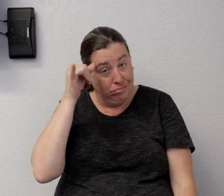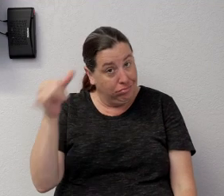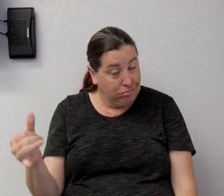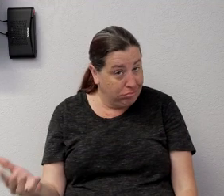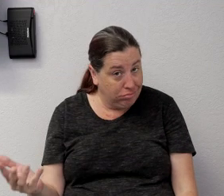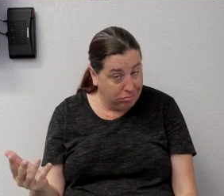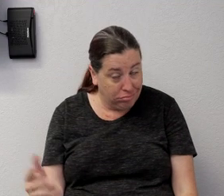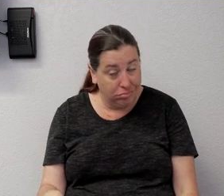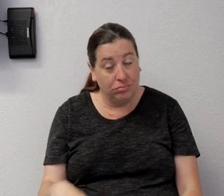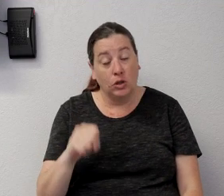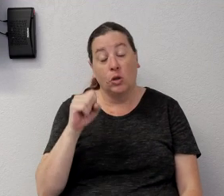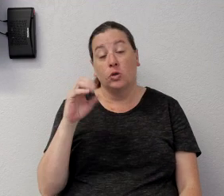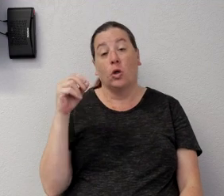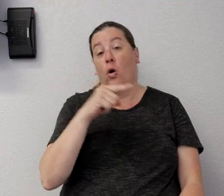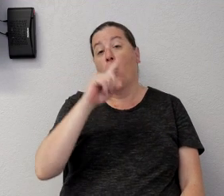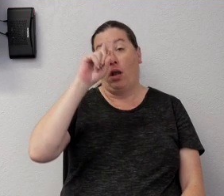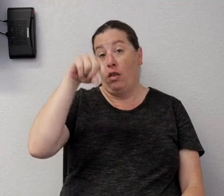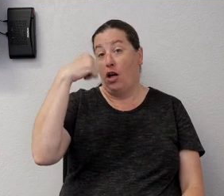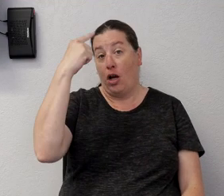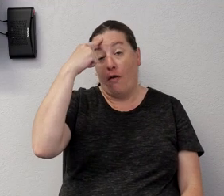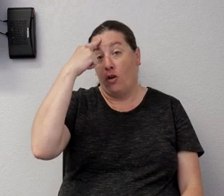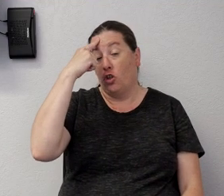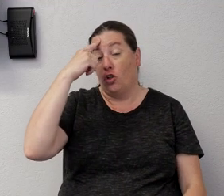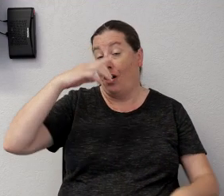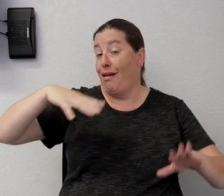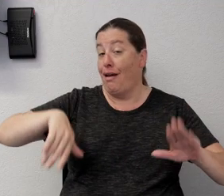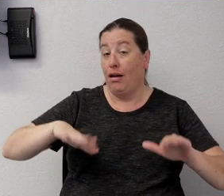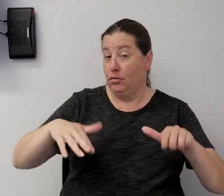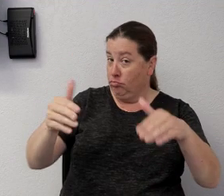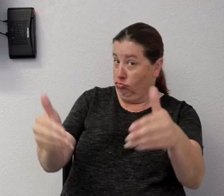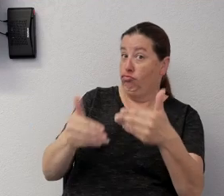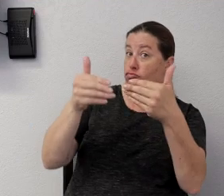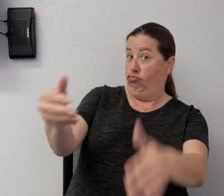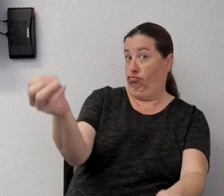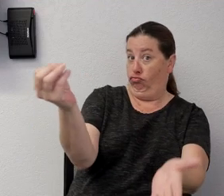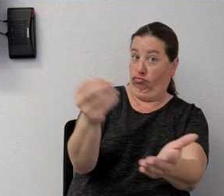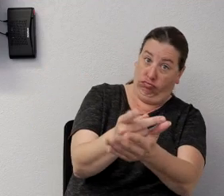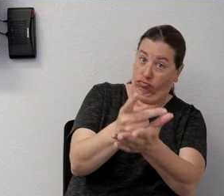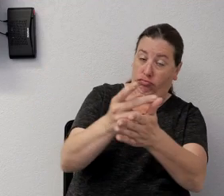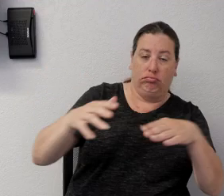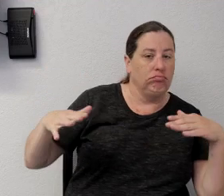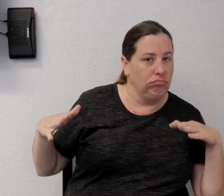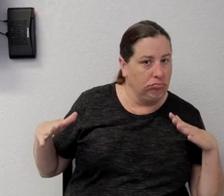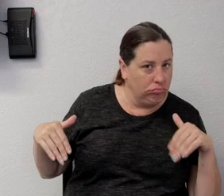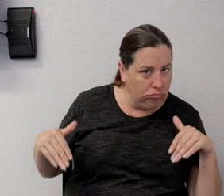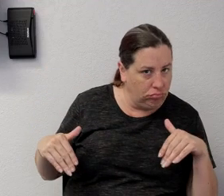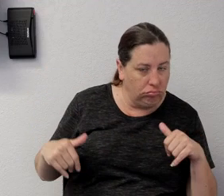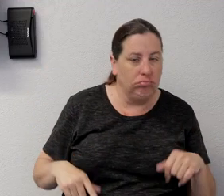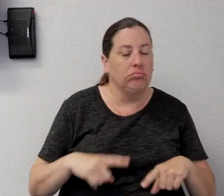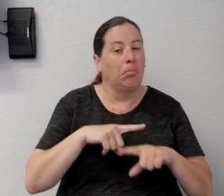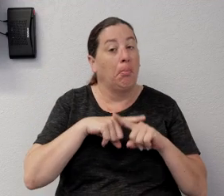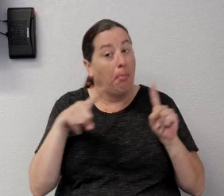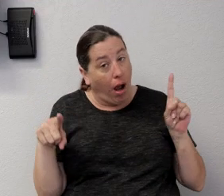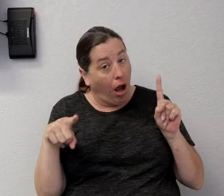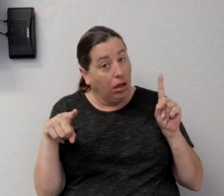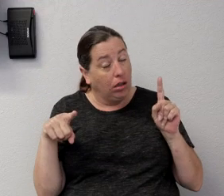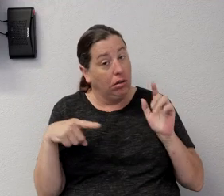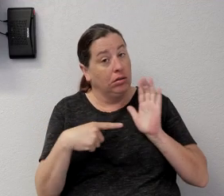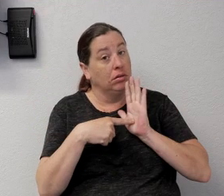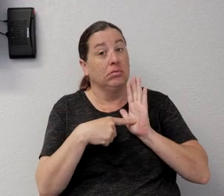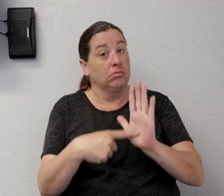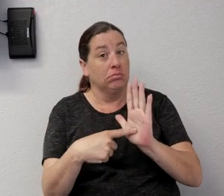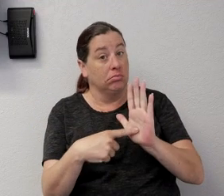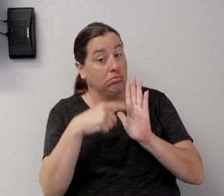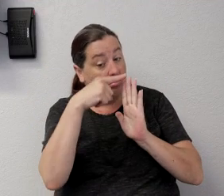But, so the governor hasn't given the go-ahead, but all indications are that